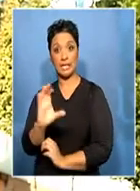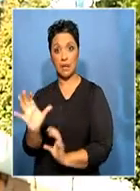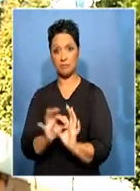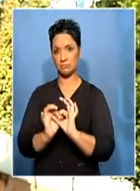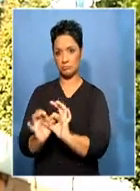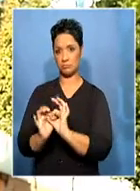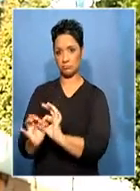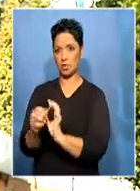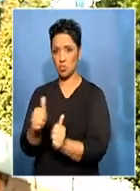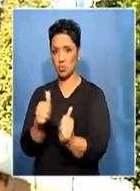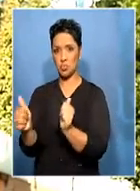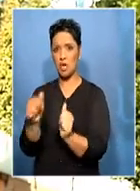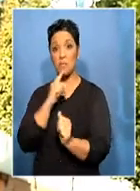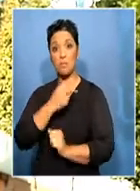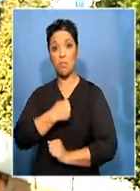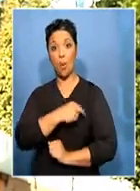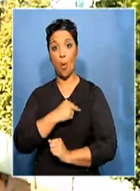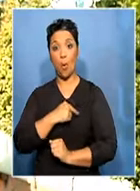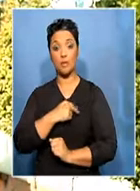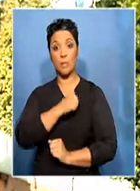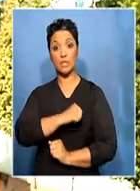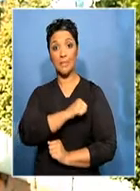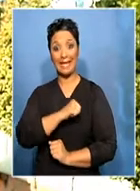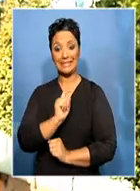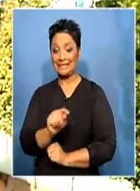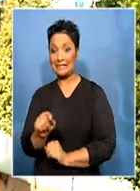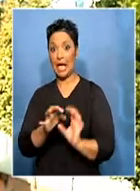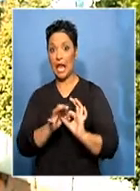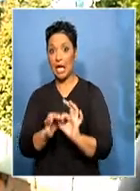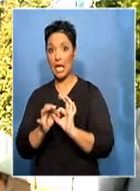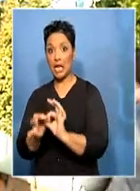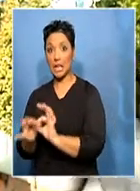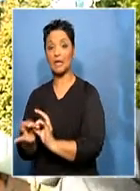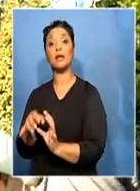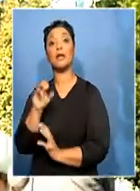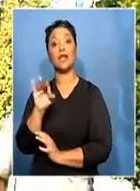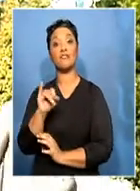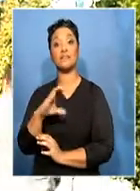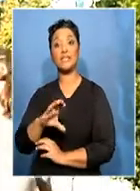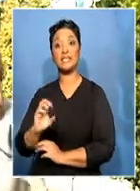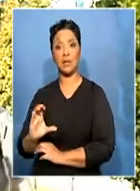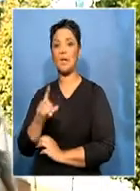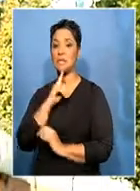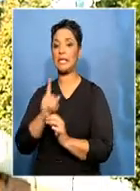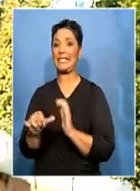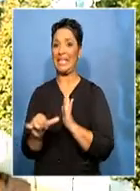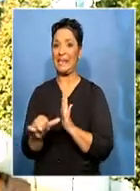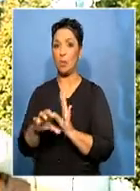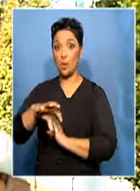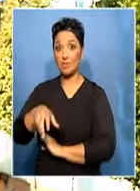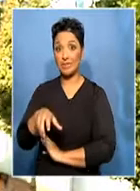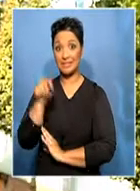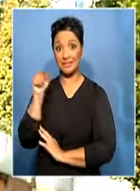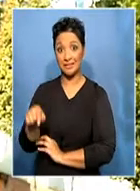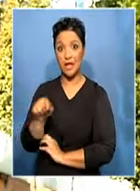relationship with the constituencies in Eastern Cape. And my view is that if you look at the province of Eastern Cape, it's one of the provinces where the